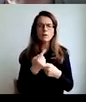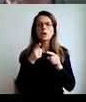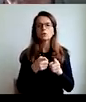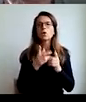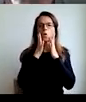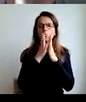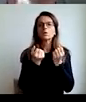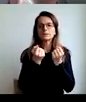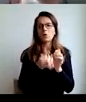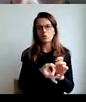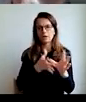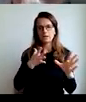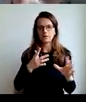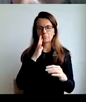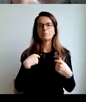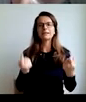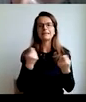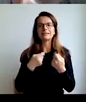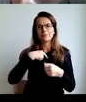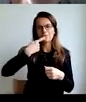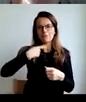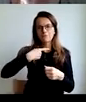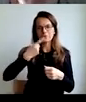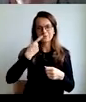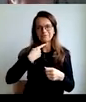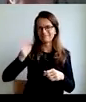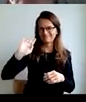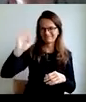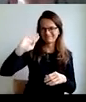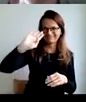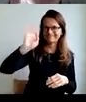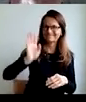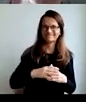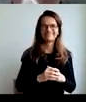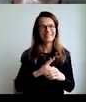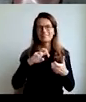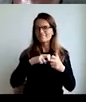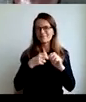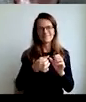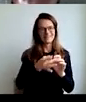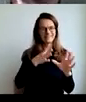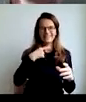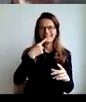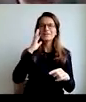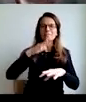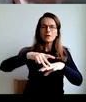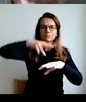it will be quite quickly, I will speak fast, so my apologies to the